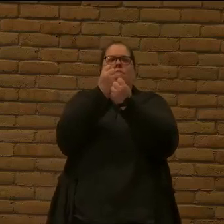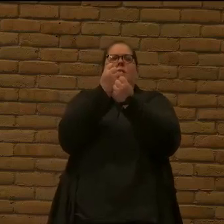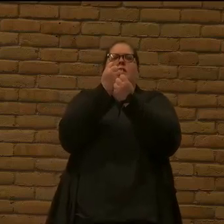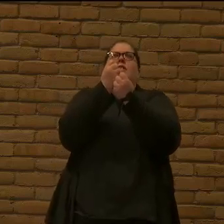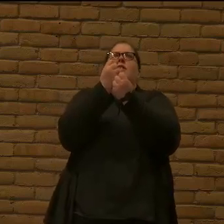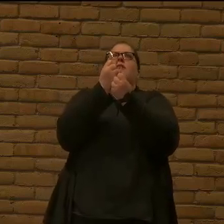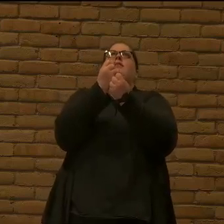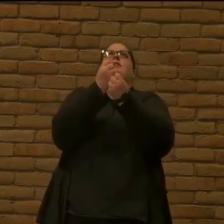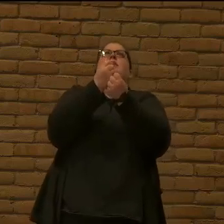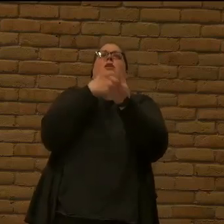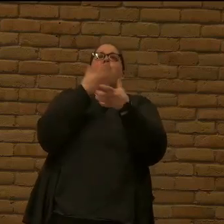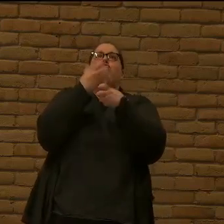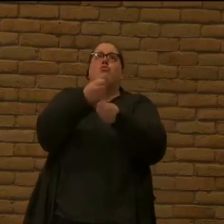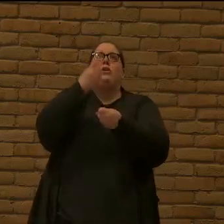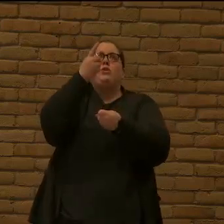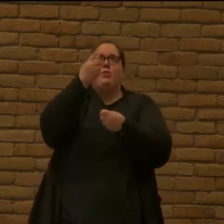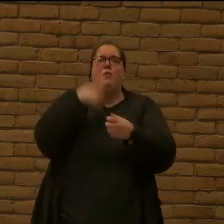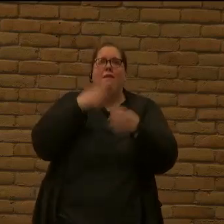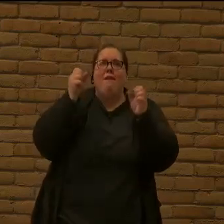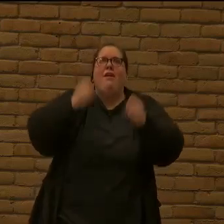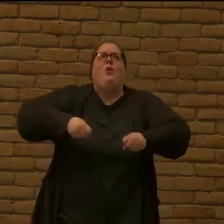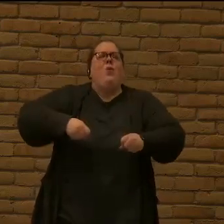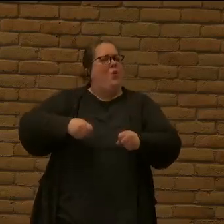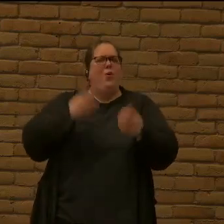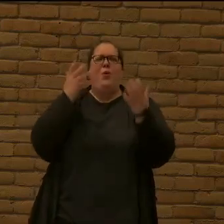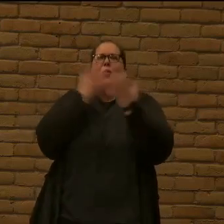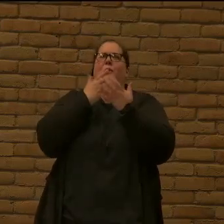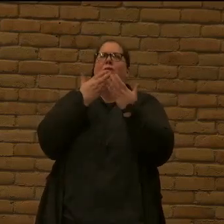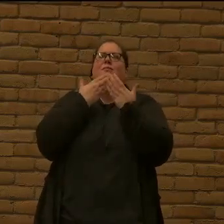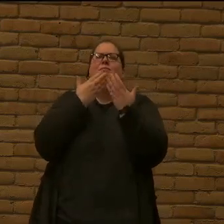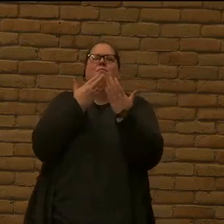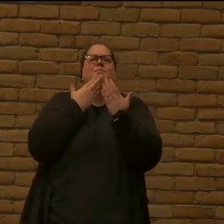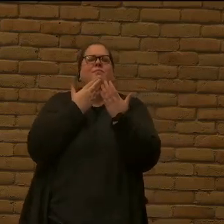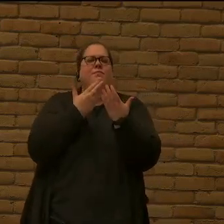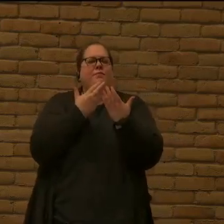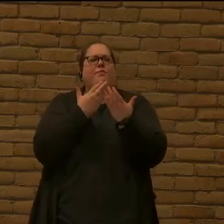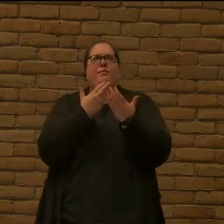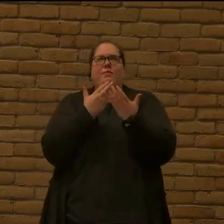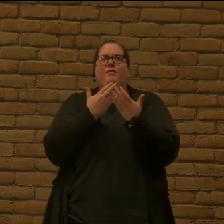Knowing I can trust you is a treasure